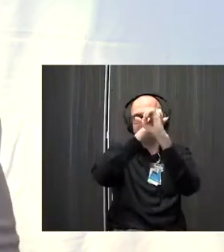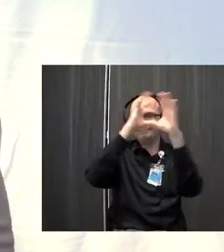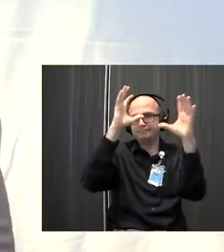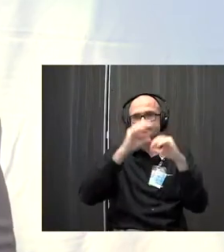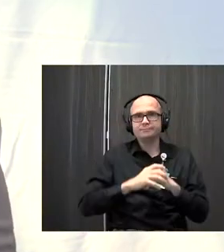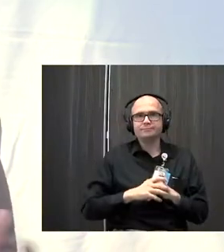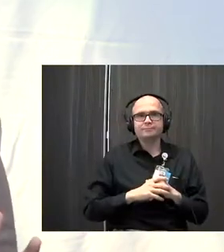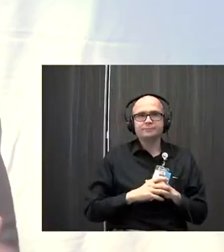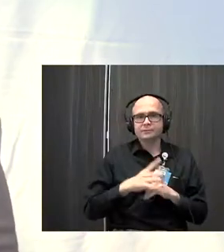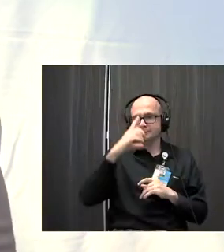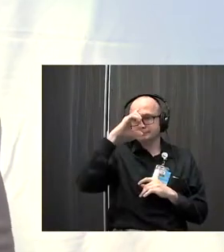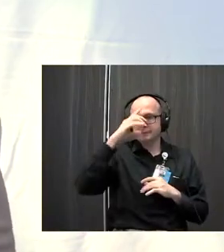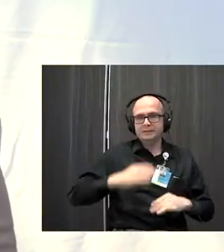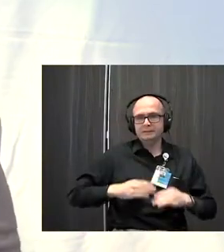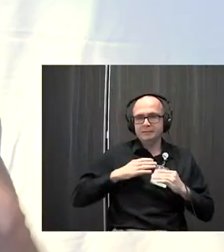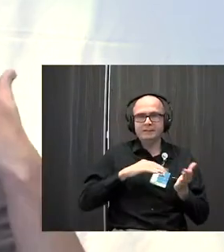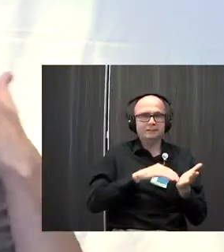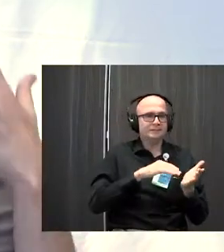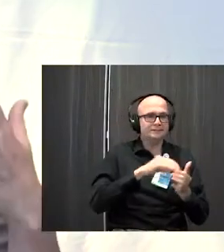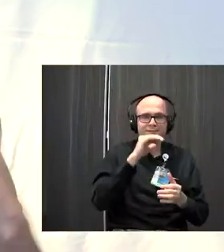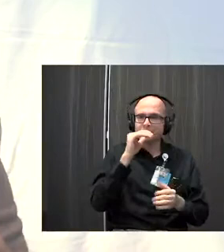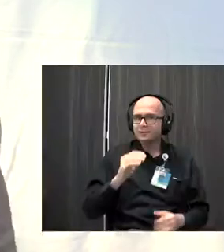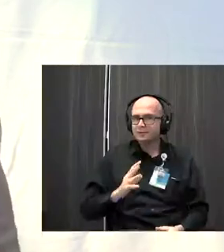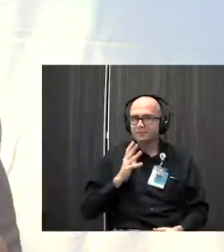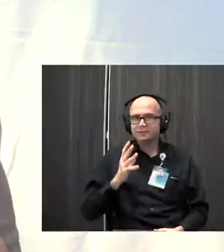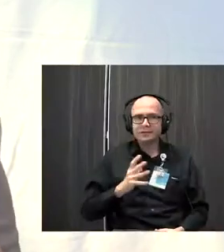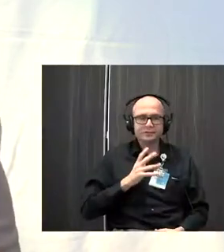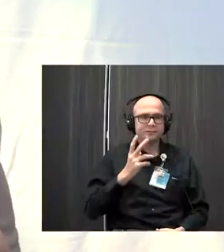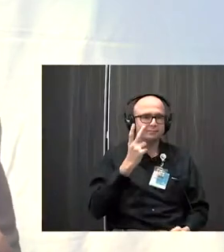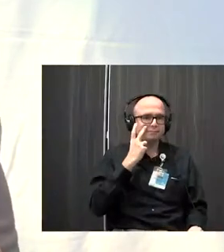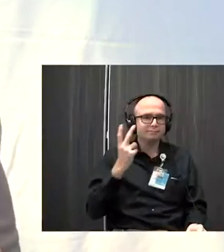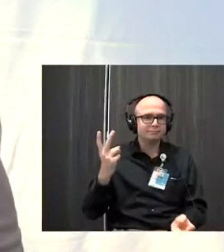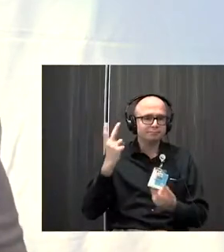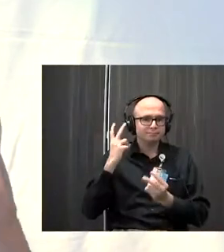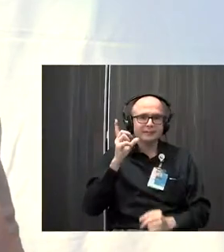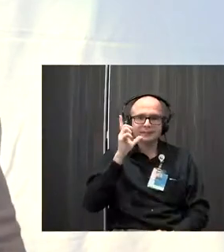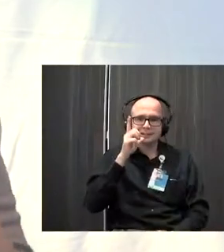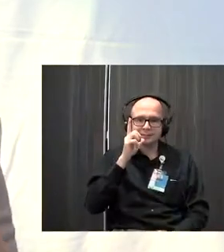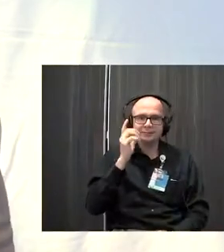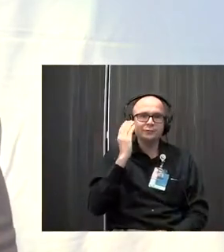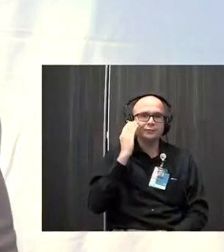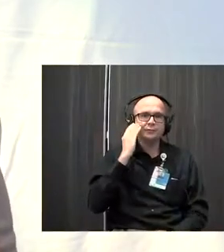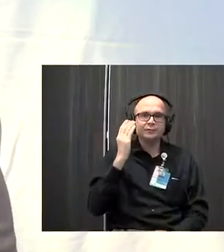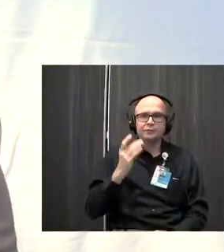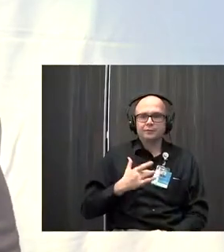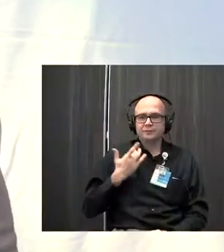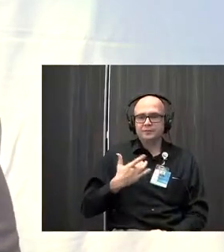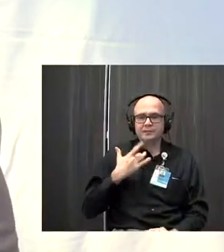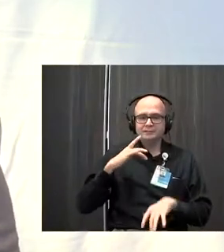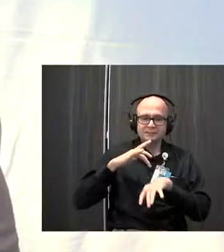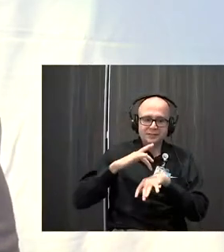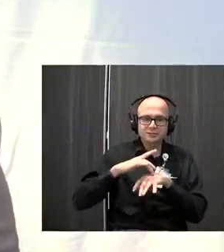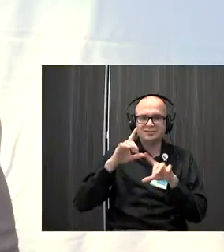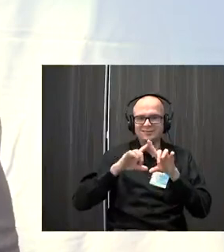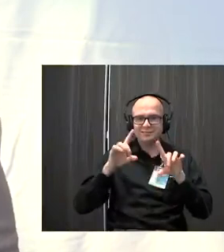Foundation of mind-body medicine. Nothing fancy, right? It's just that you have a memory. Your brain has a memory of a lemon, and it knows the pH balance is different than what